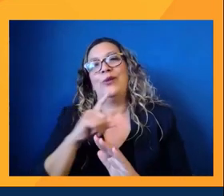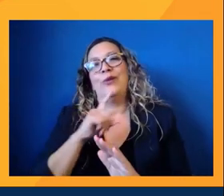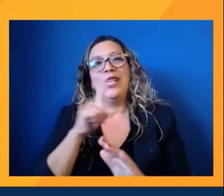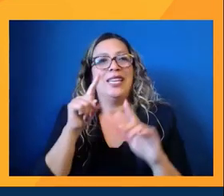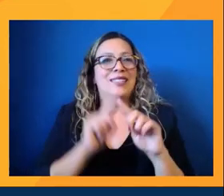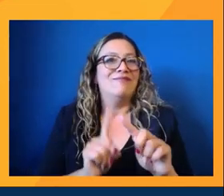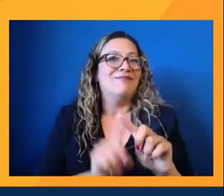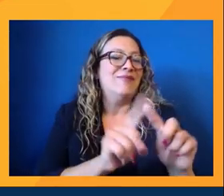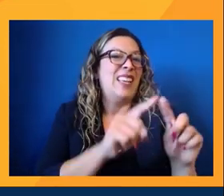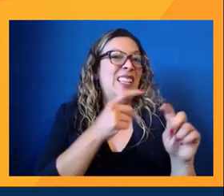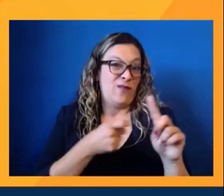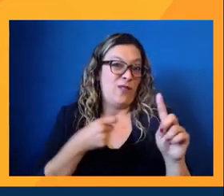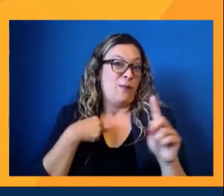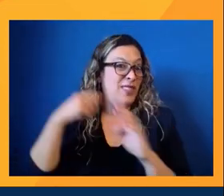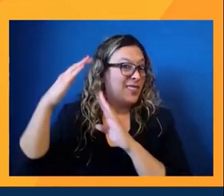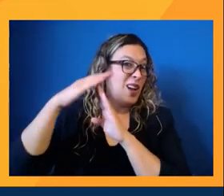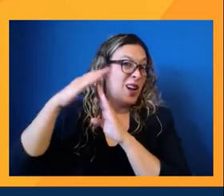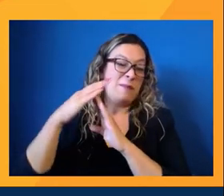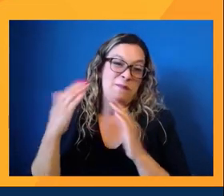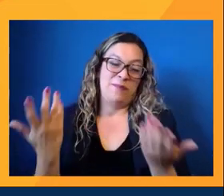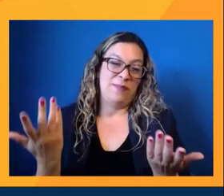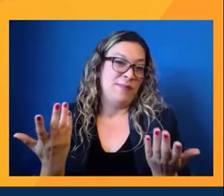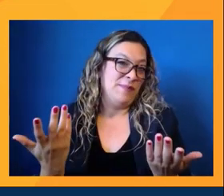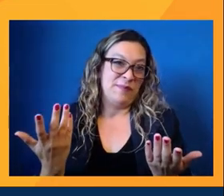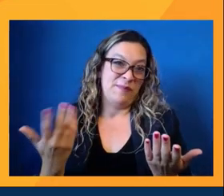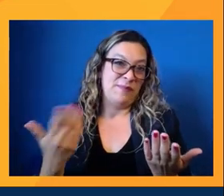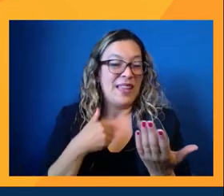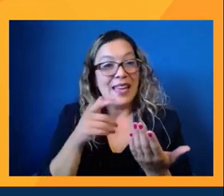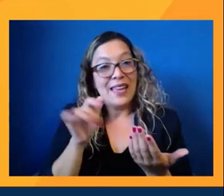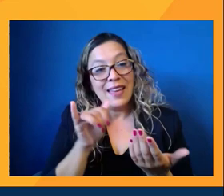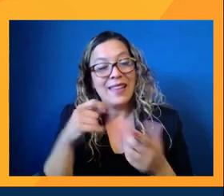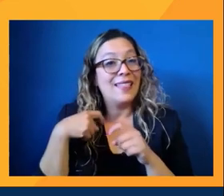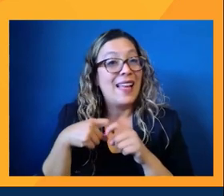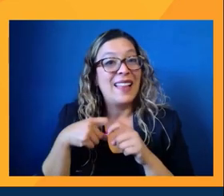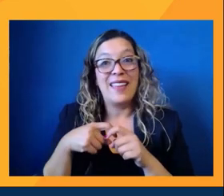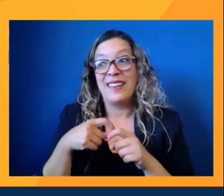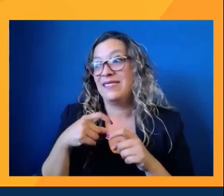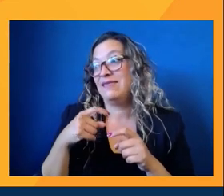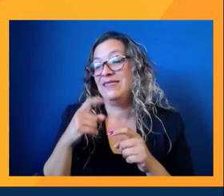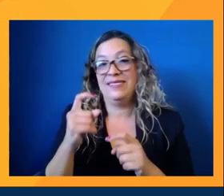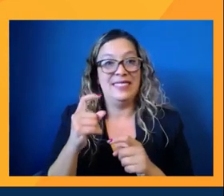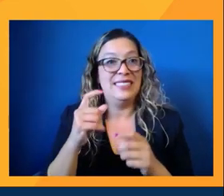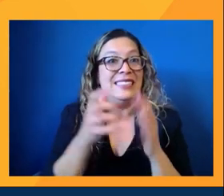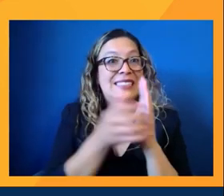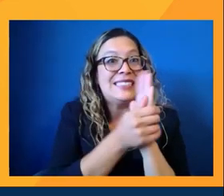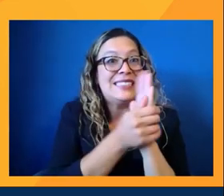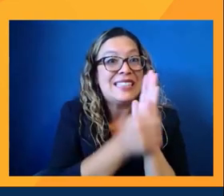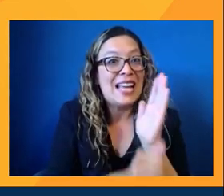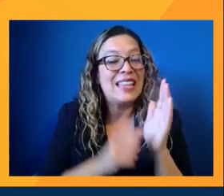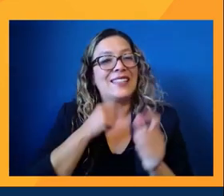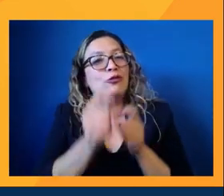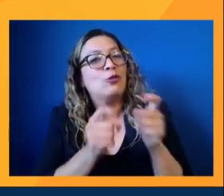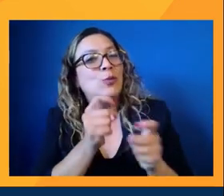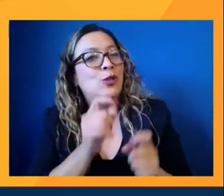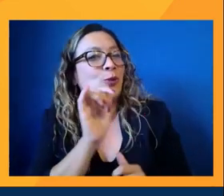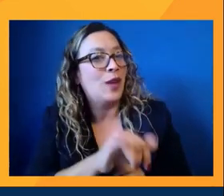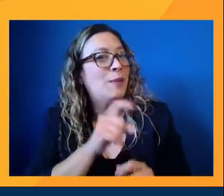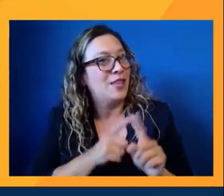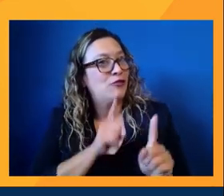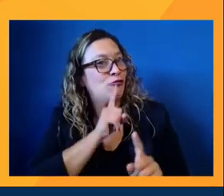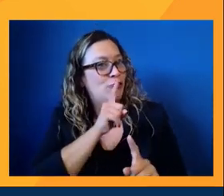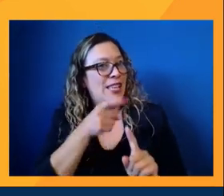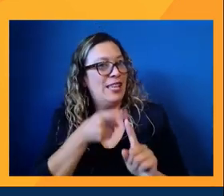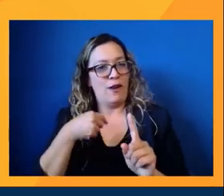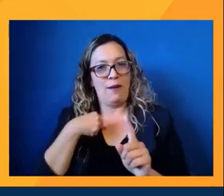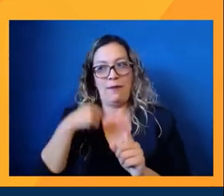comes from the top. And also, like we heard from the Latinx talent, like myself, that is contributing to that. But that's coming from our head of content